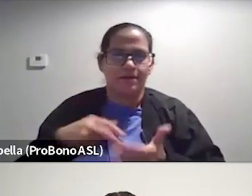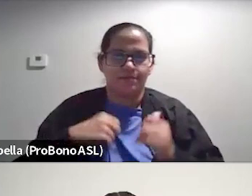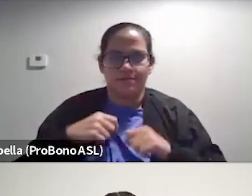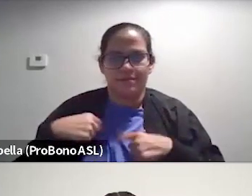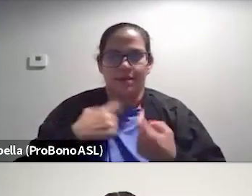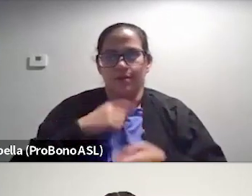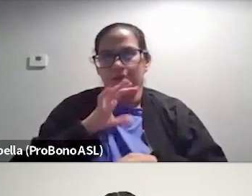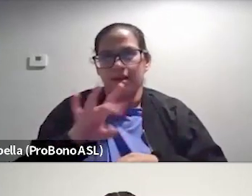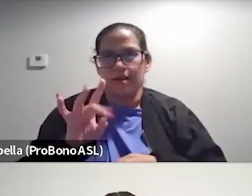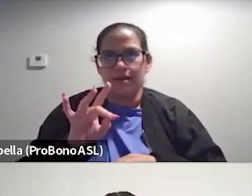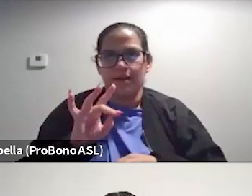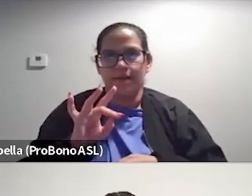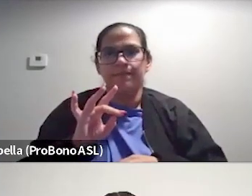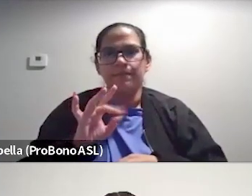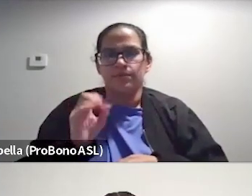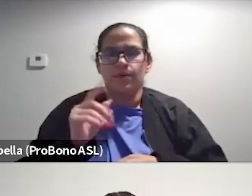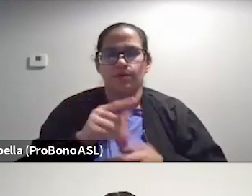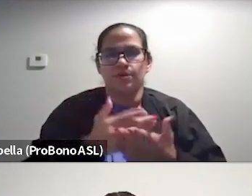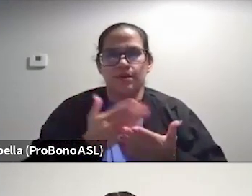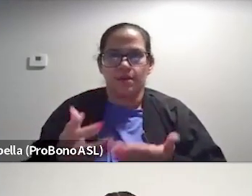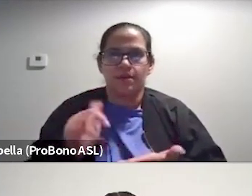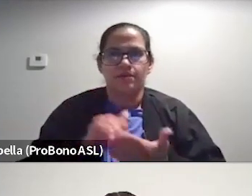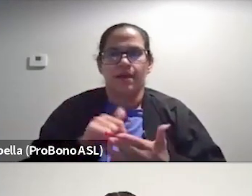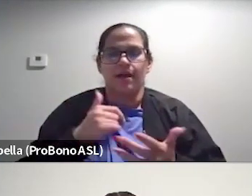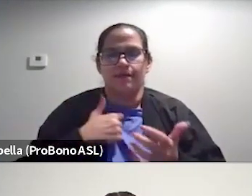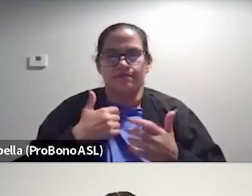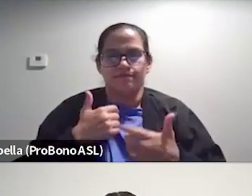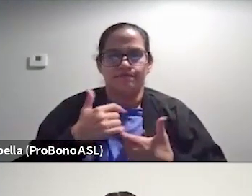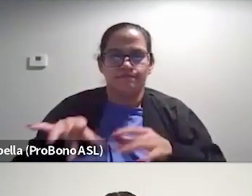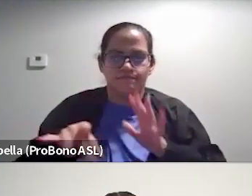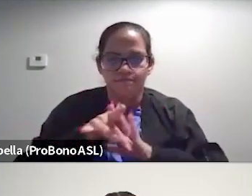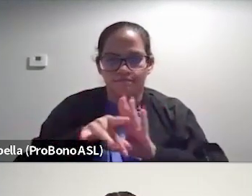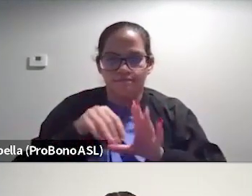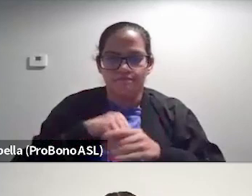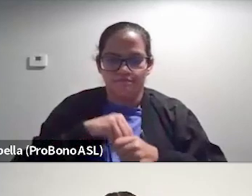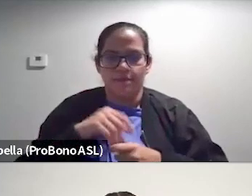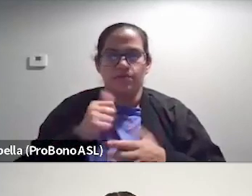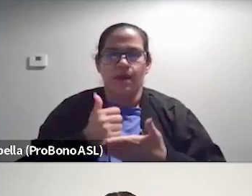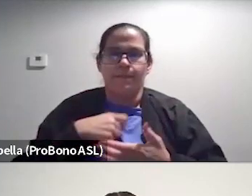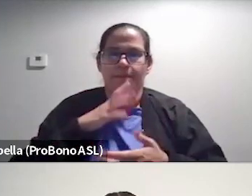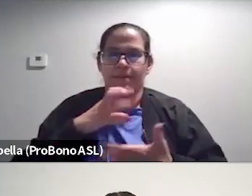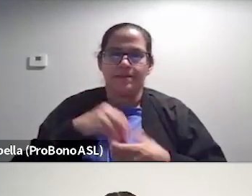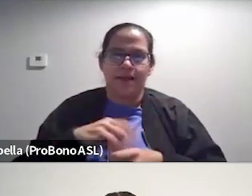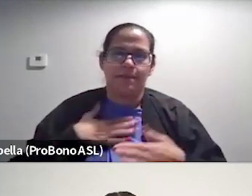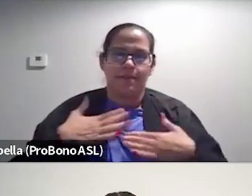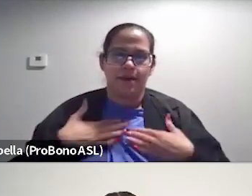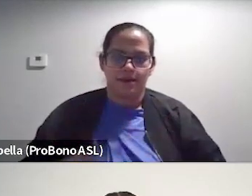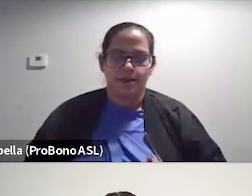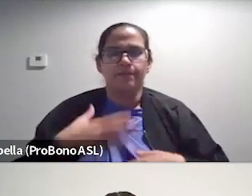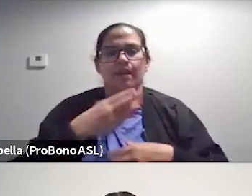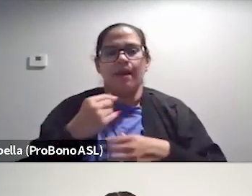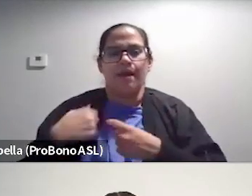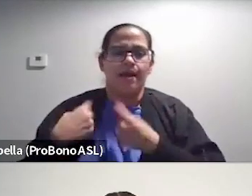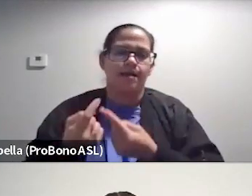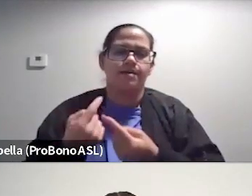was eight years old. And so those are the things that I've channeled to help me be, um, inside of my own body. And as I,